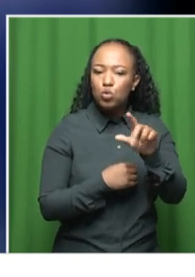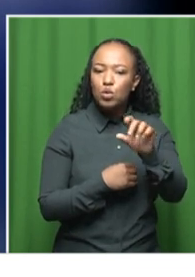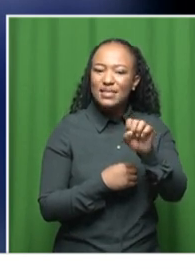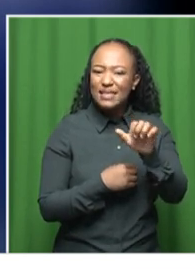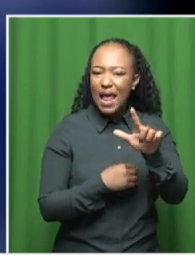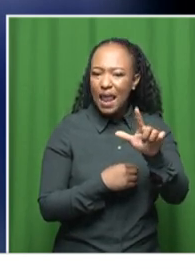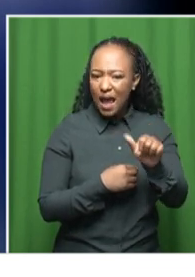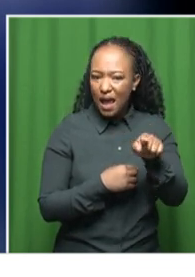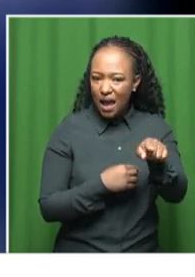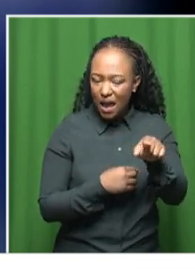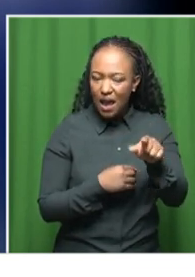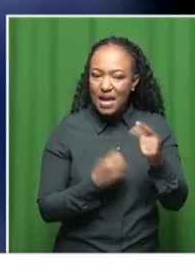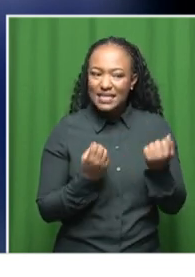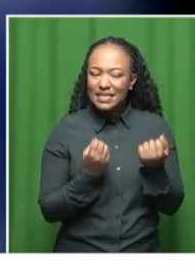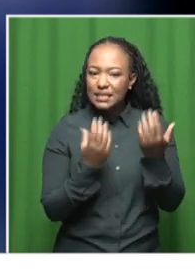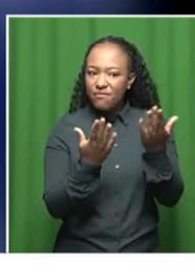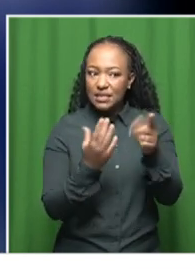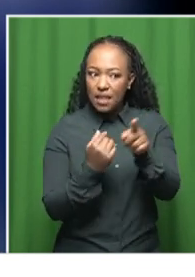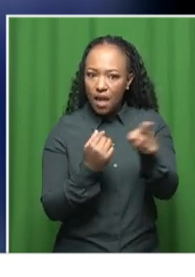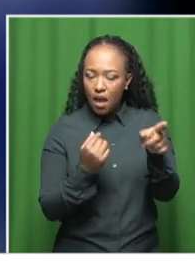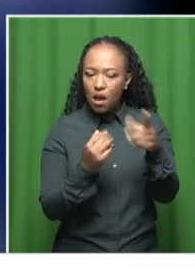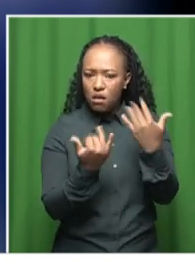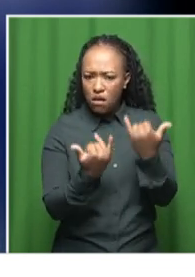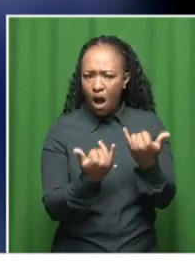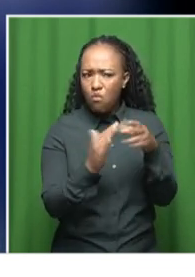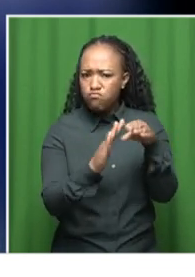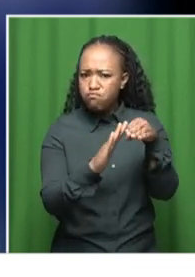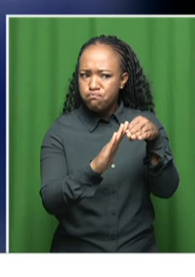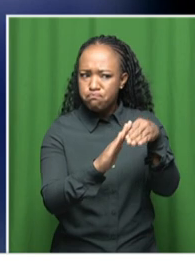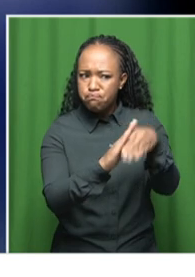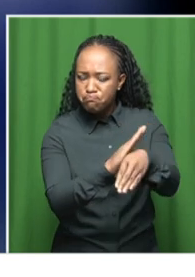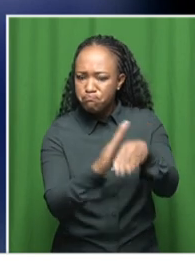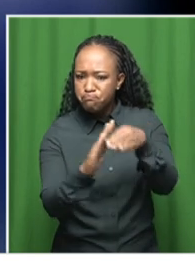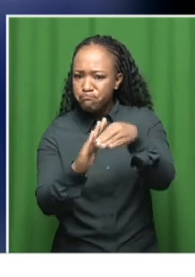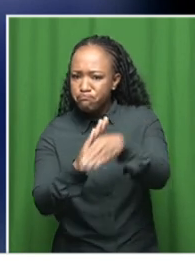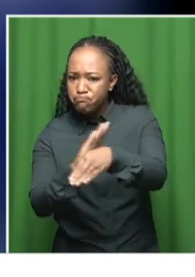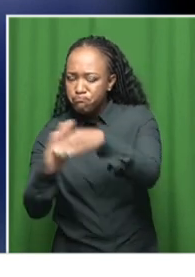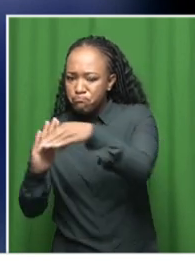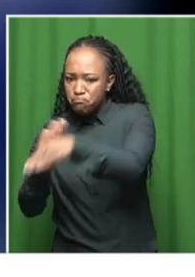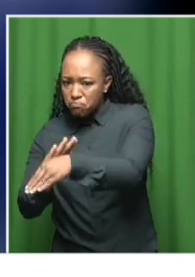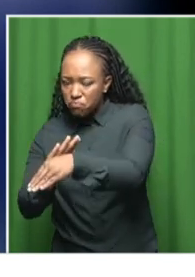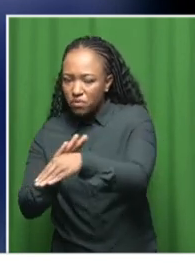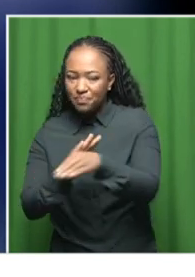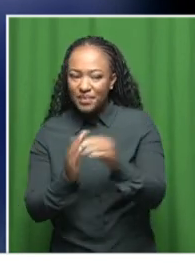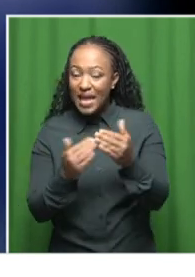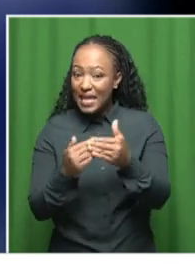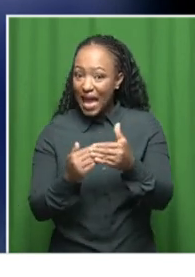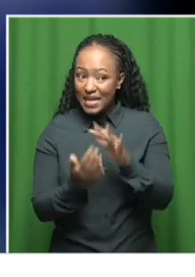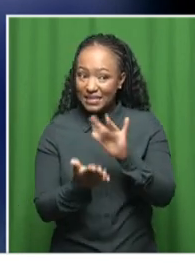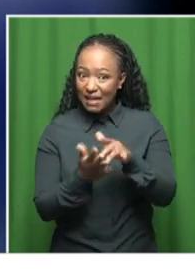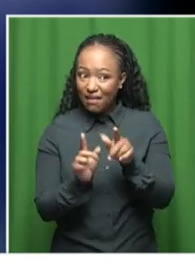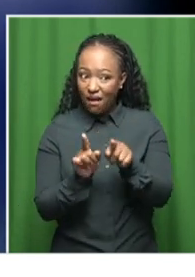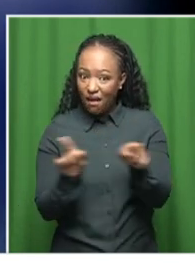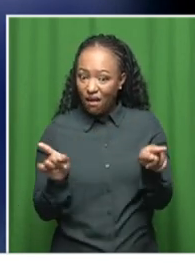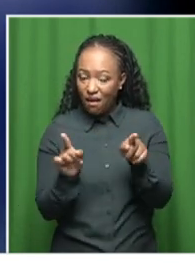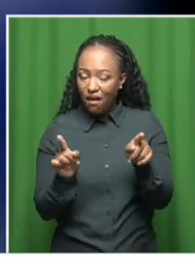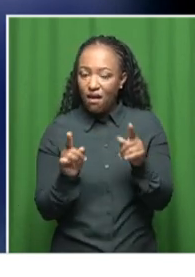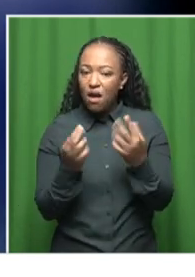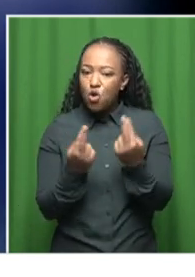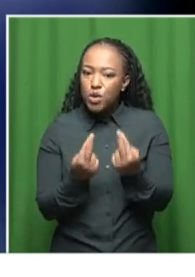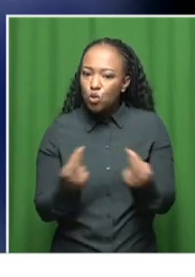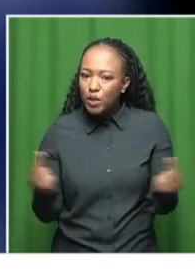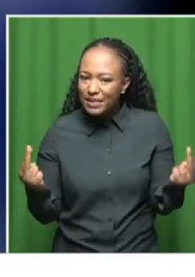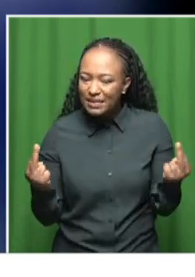provided there, it's deteriorating. You know, we find some of the tutuzela care centers have struggles of resources like